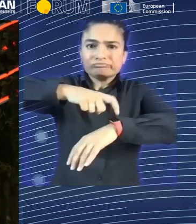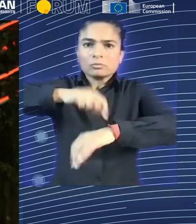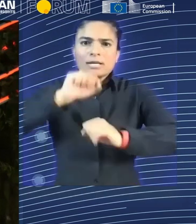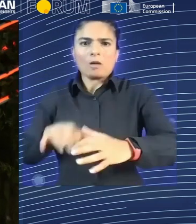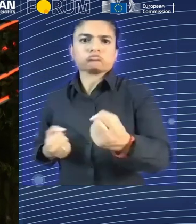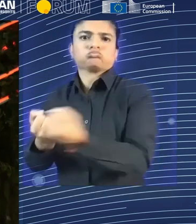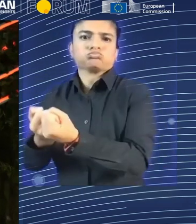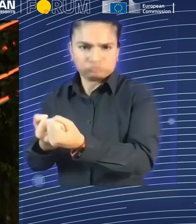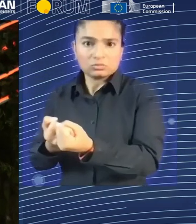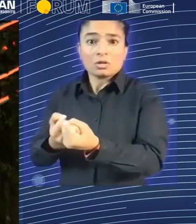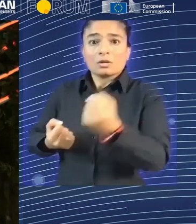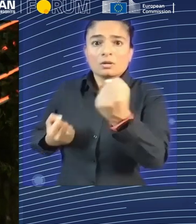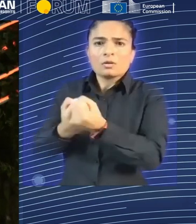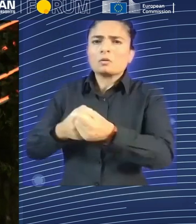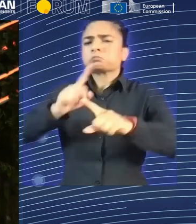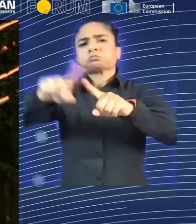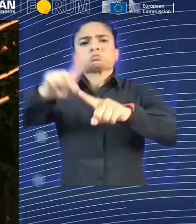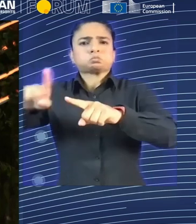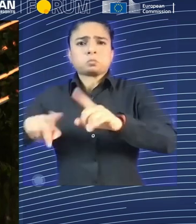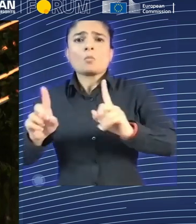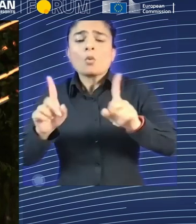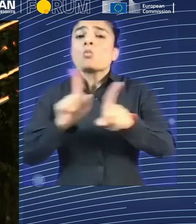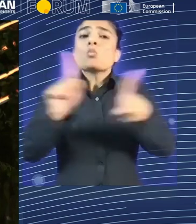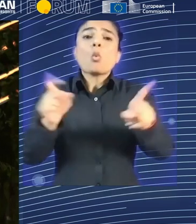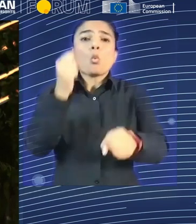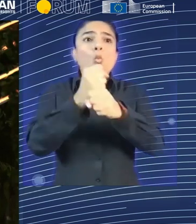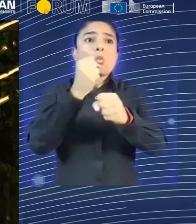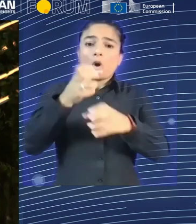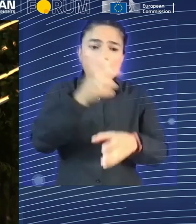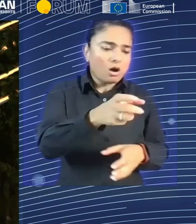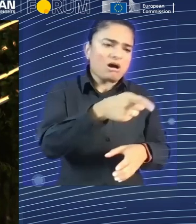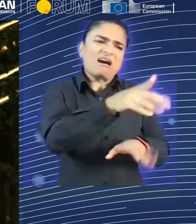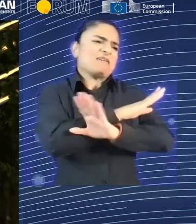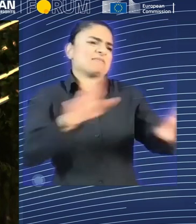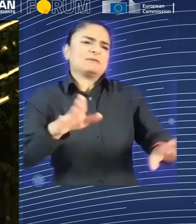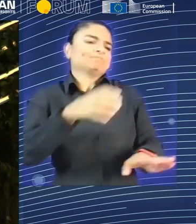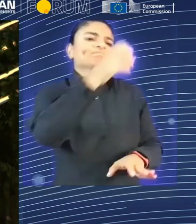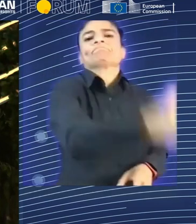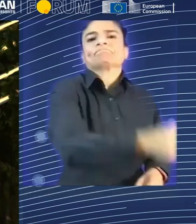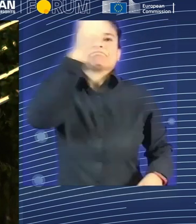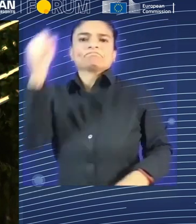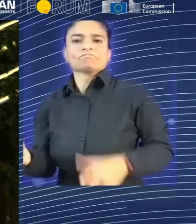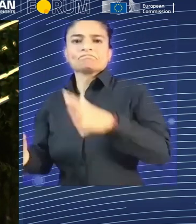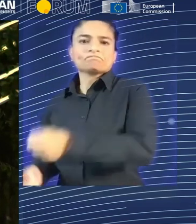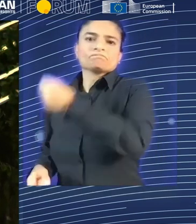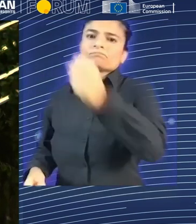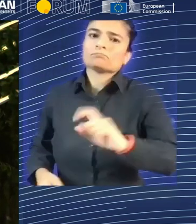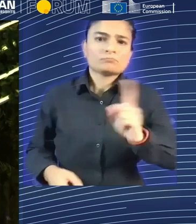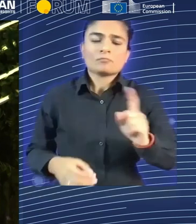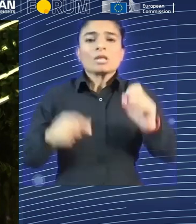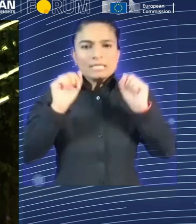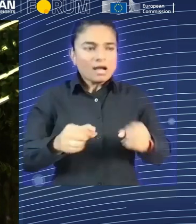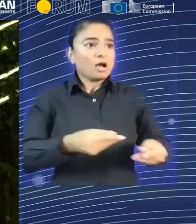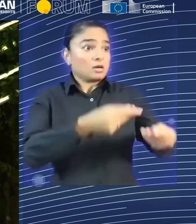and to upgrade the overall provision in that company and in that sector with the application of AI.